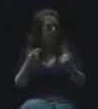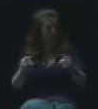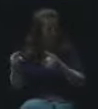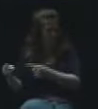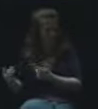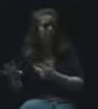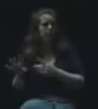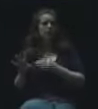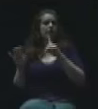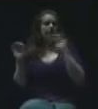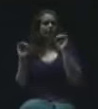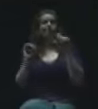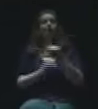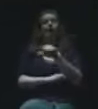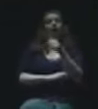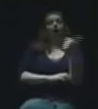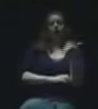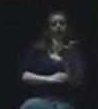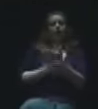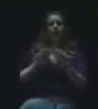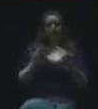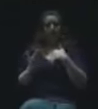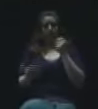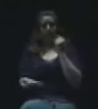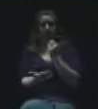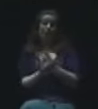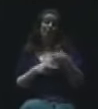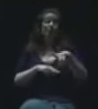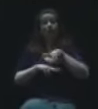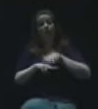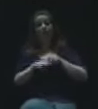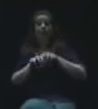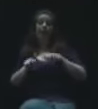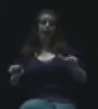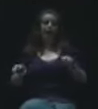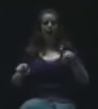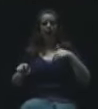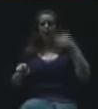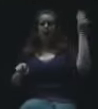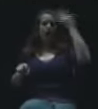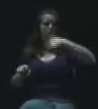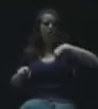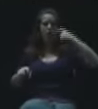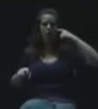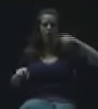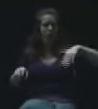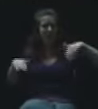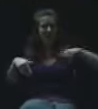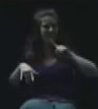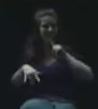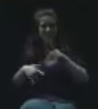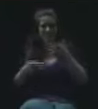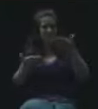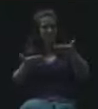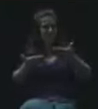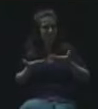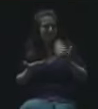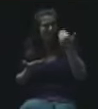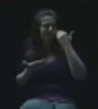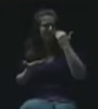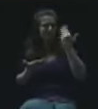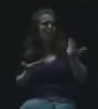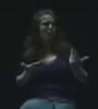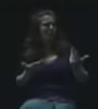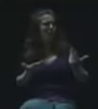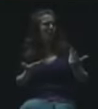that there isn't any other things that I've approved as I've sat here on the board that haven't been, you know, above